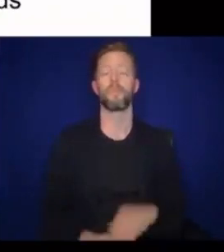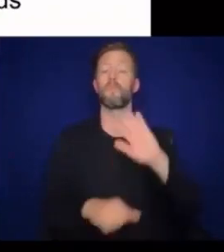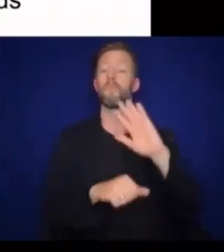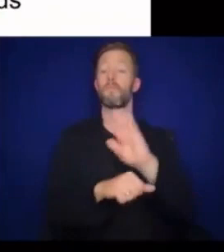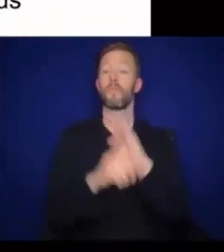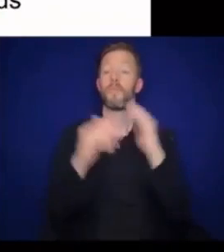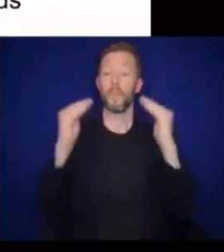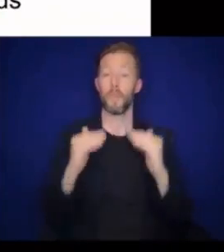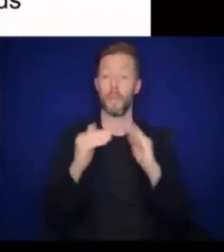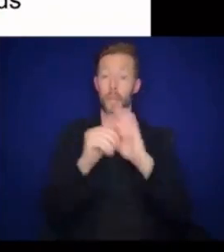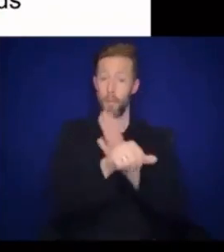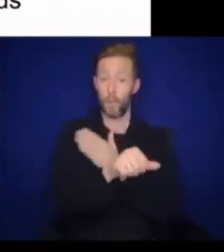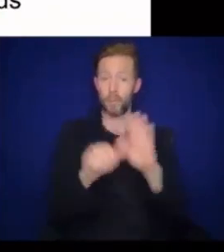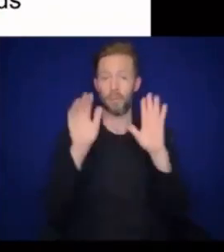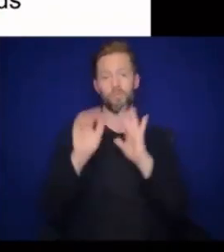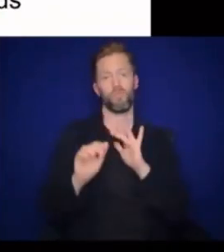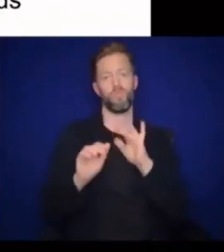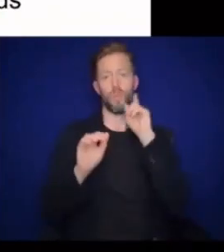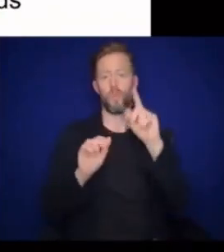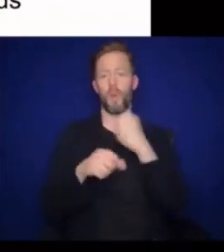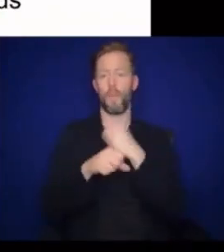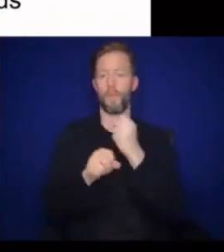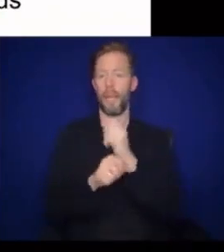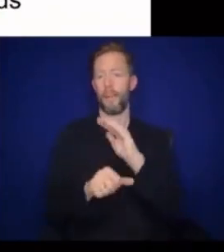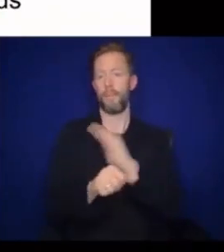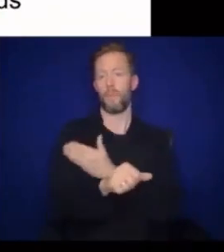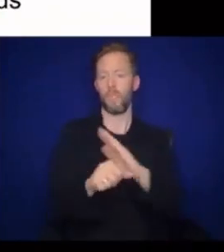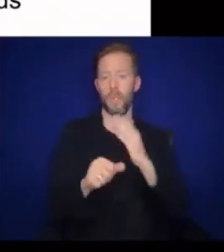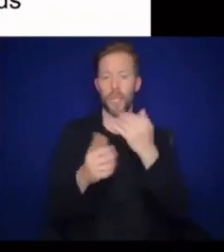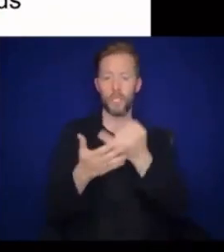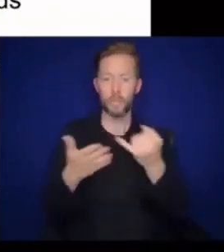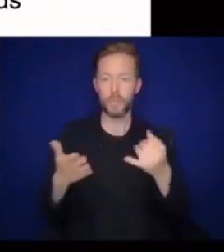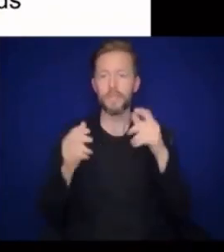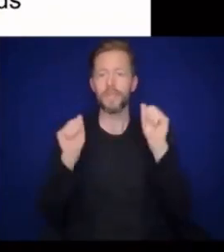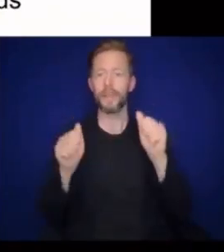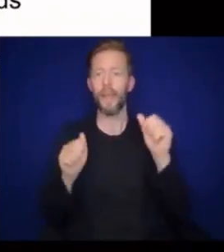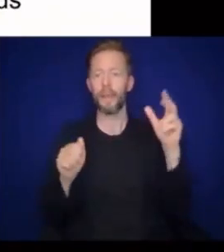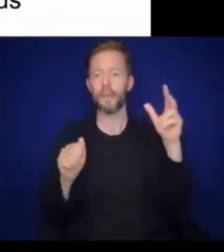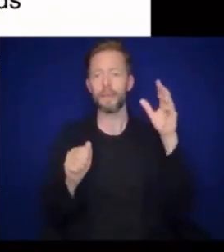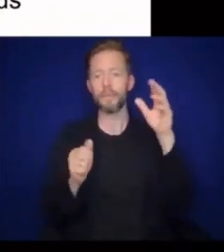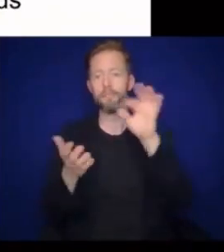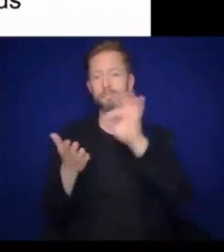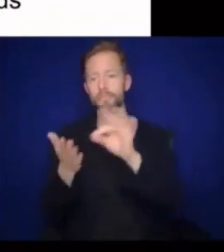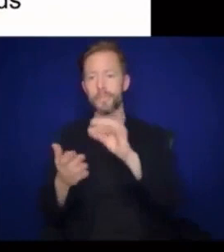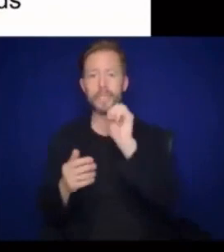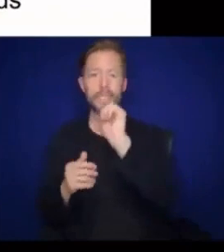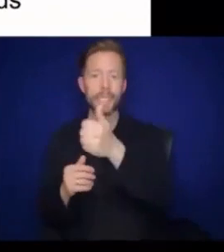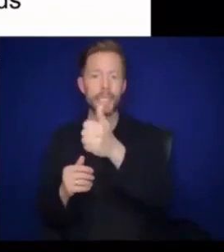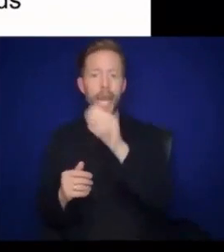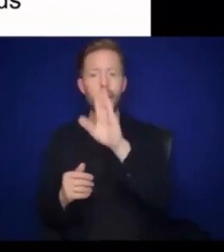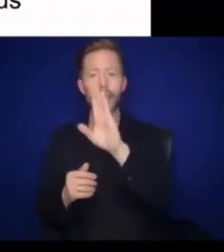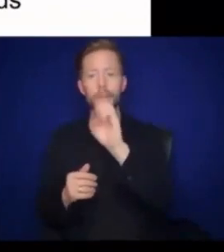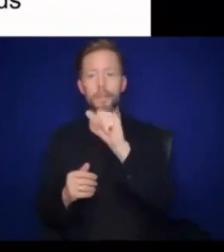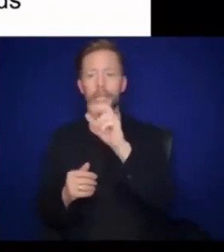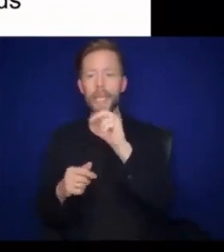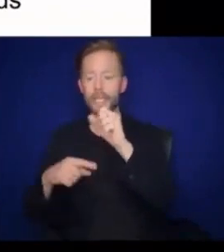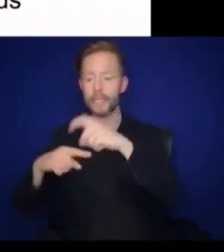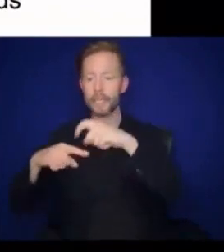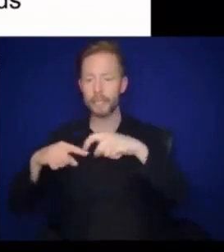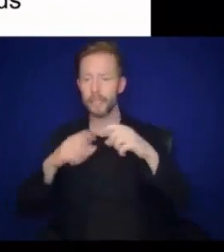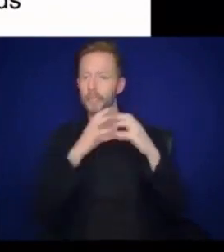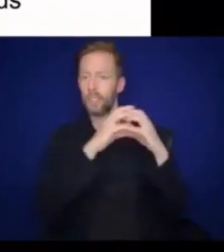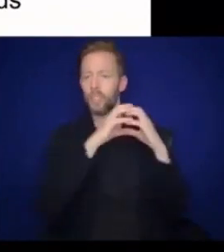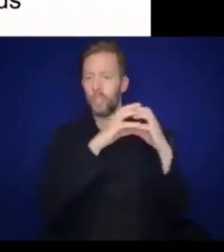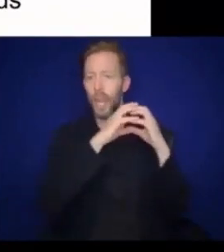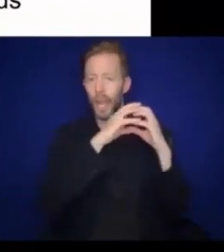Music is also great for making musical instruments. You can count out 10 beans and put them inside Easter eggs to create a